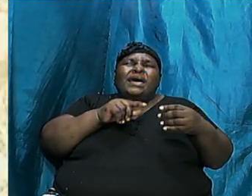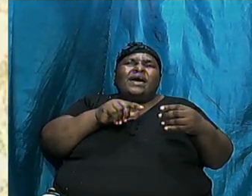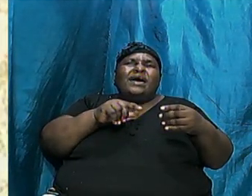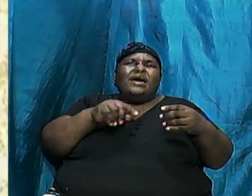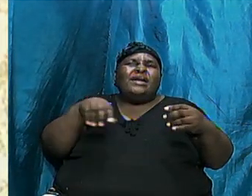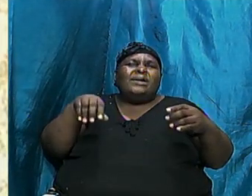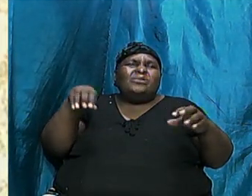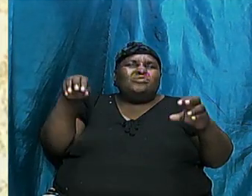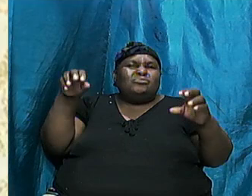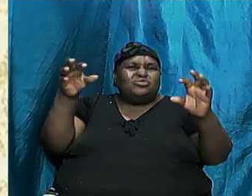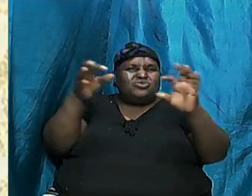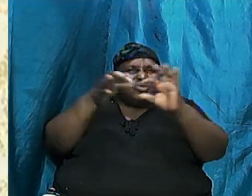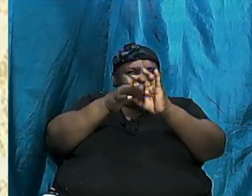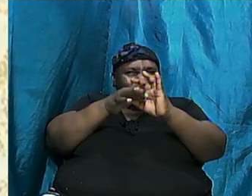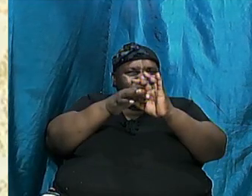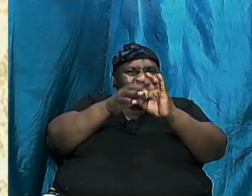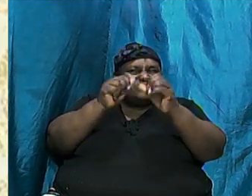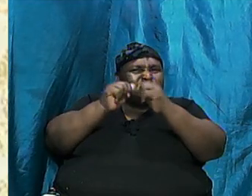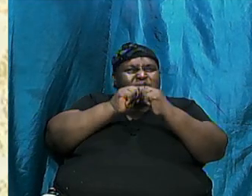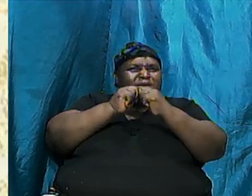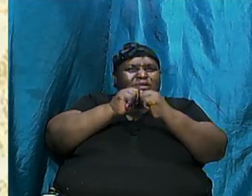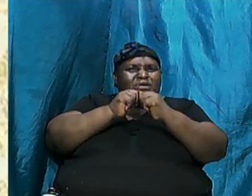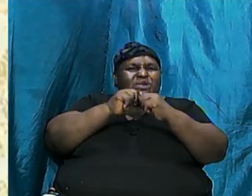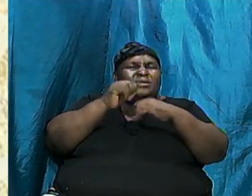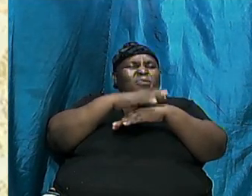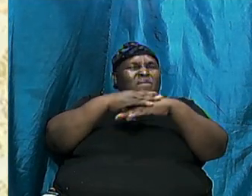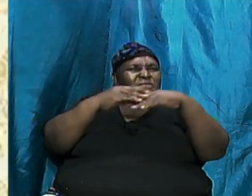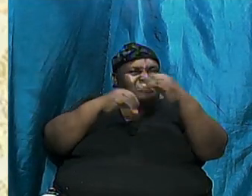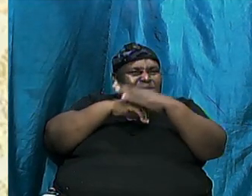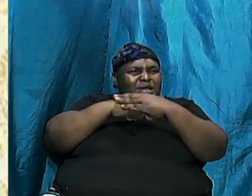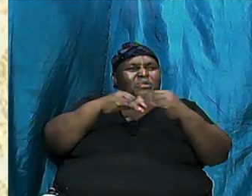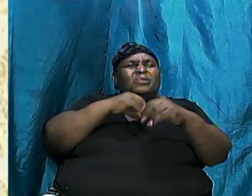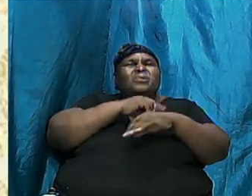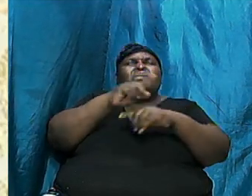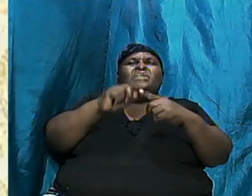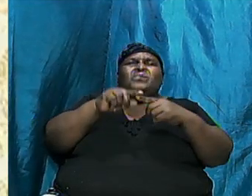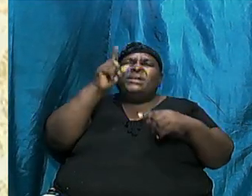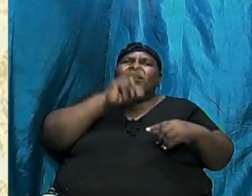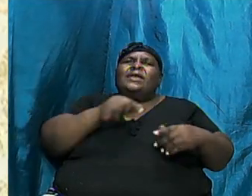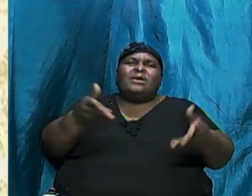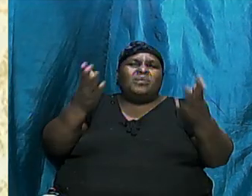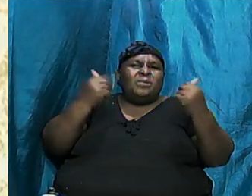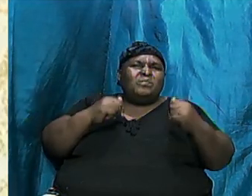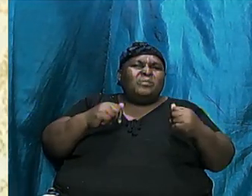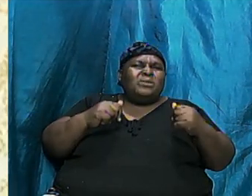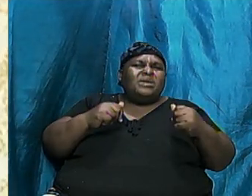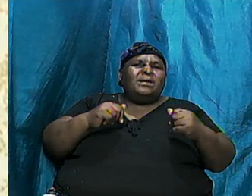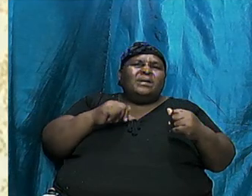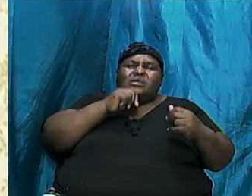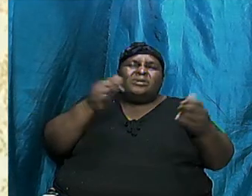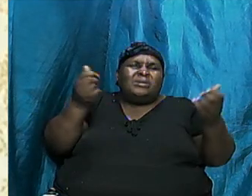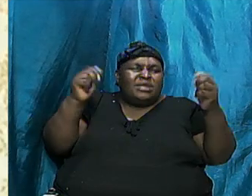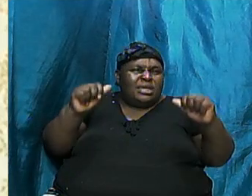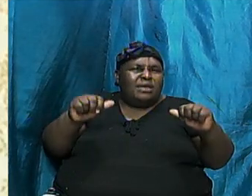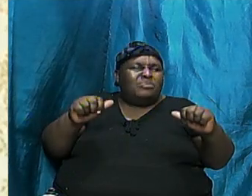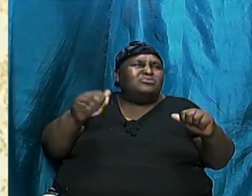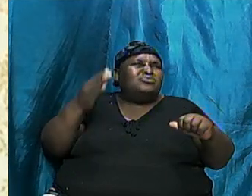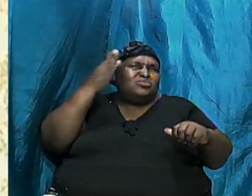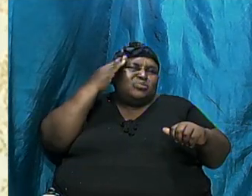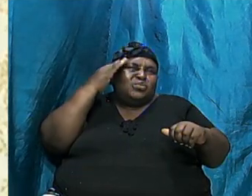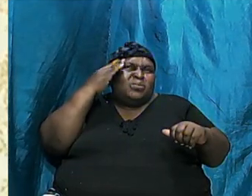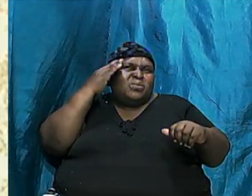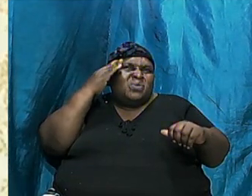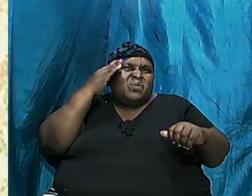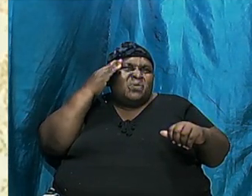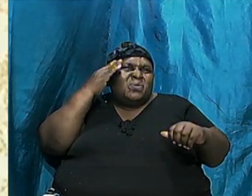comfortable. So that when the lie comes, we are unable to decipher because there was some truth. It is